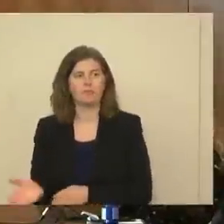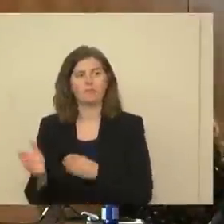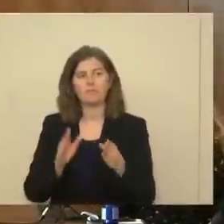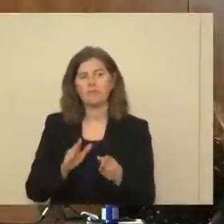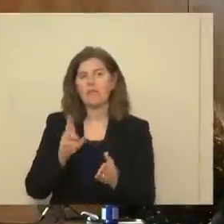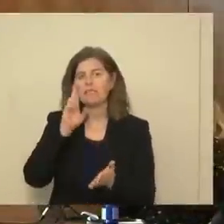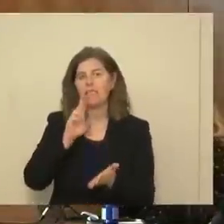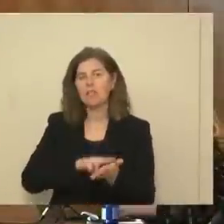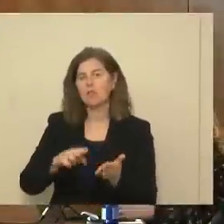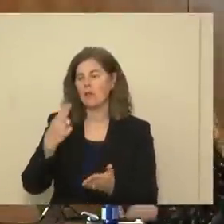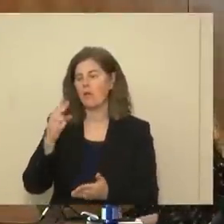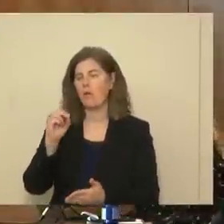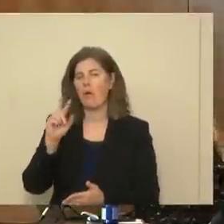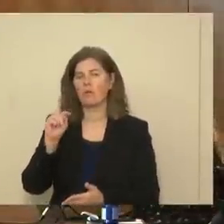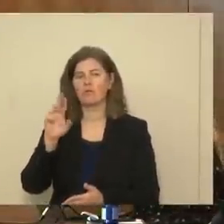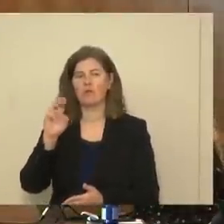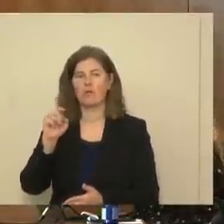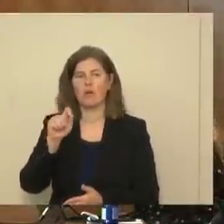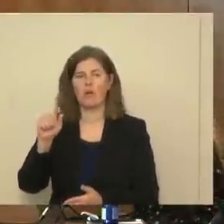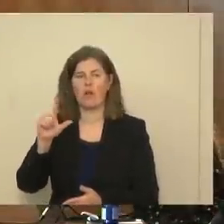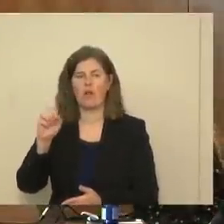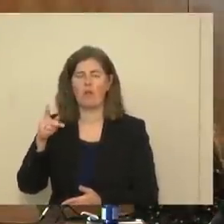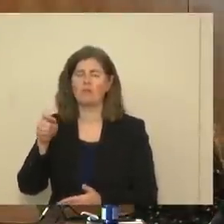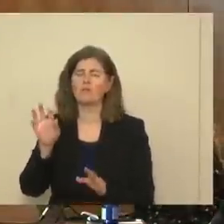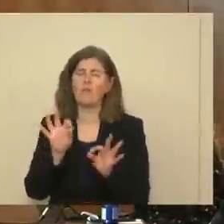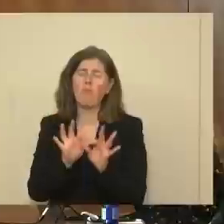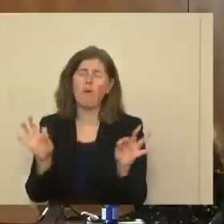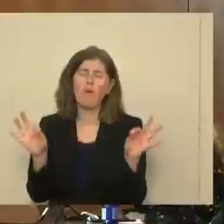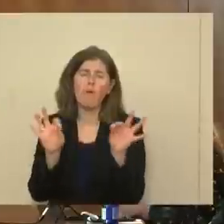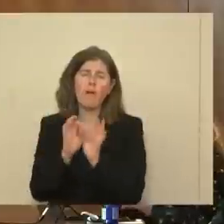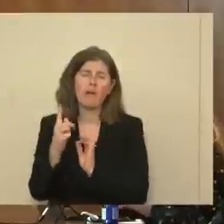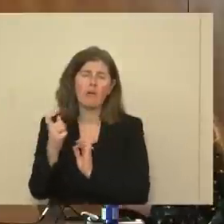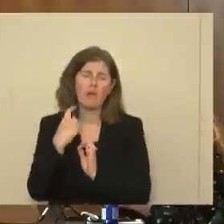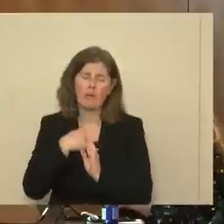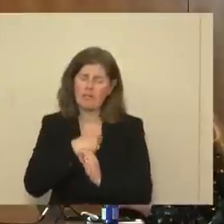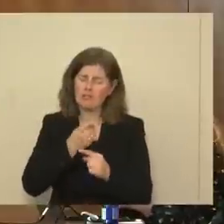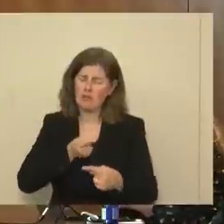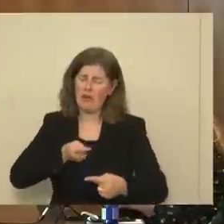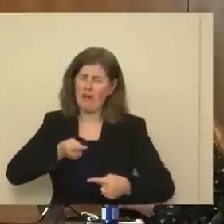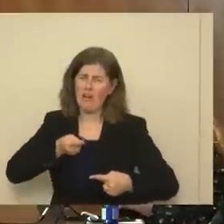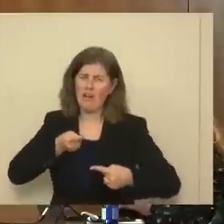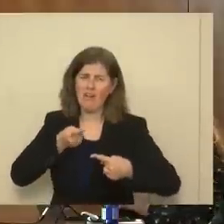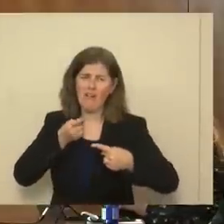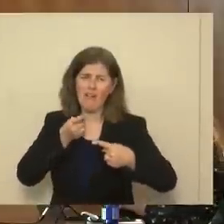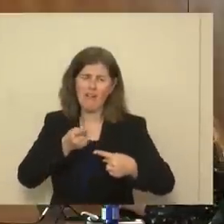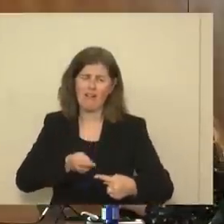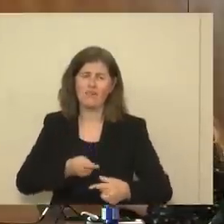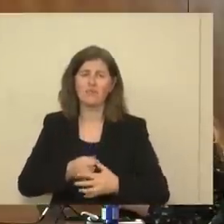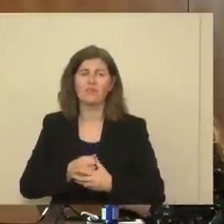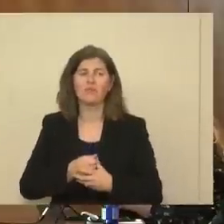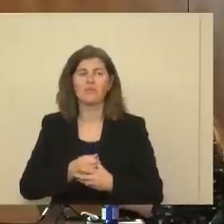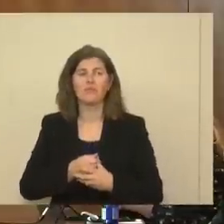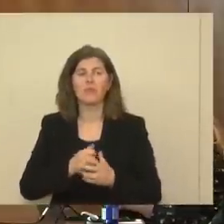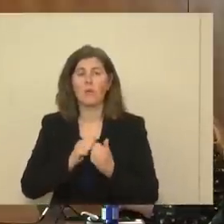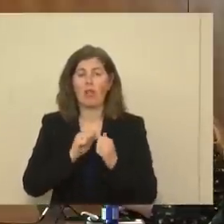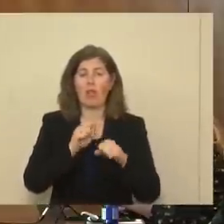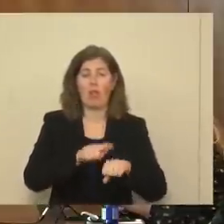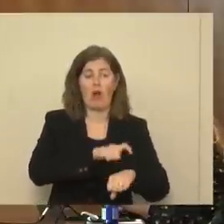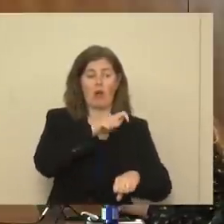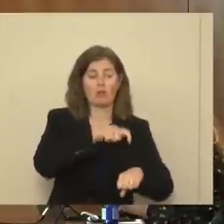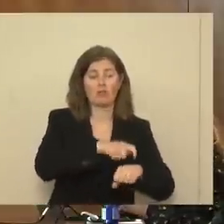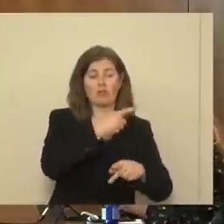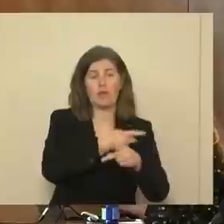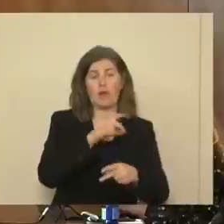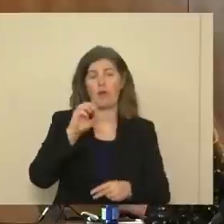Thank you. And that is such an important question for us and one that we struggle with quite a bit. With the Long-Term Care Ombudsman